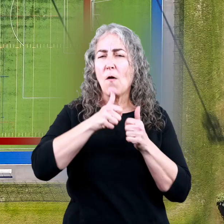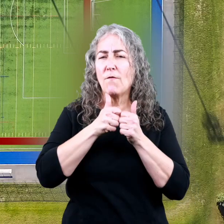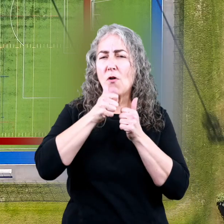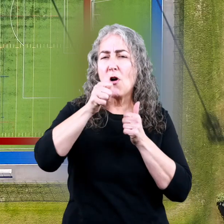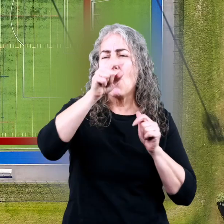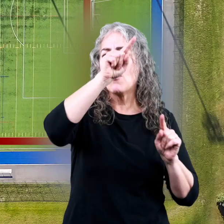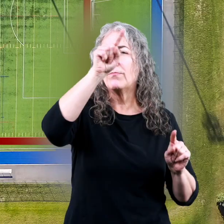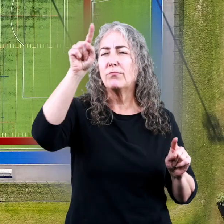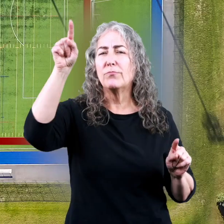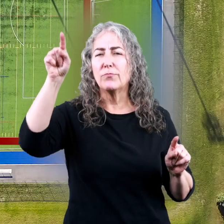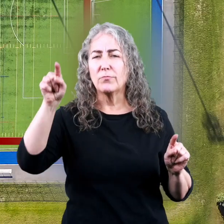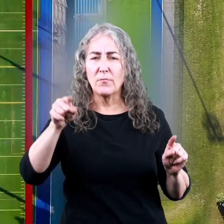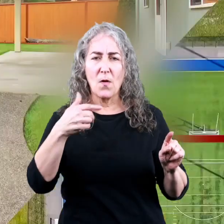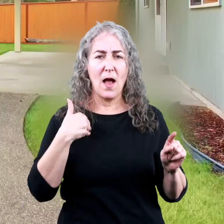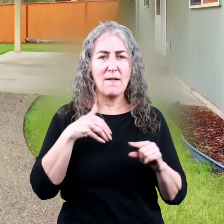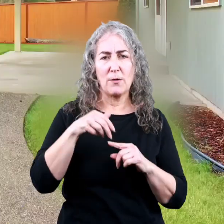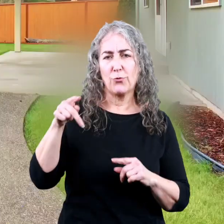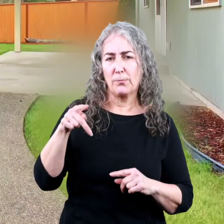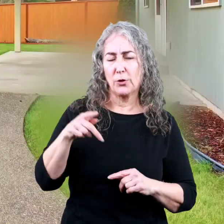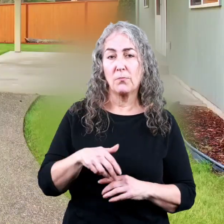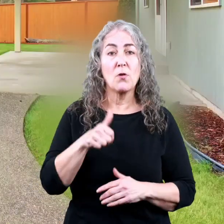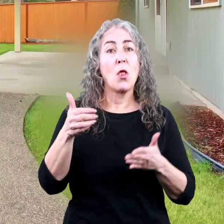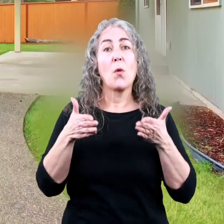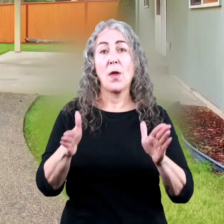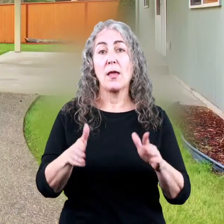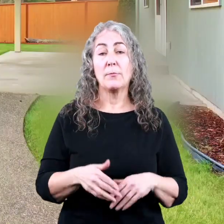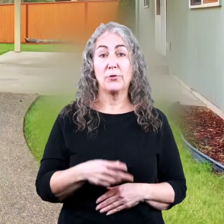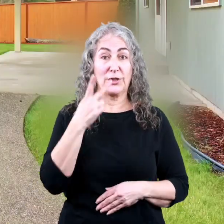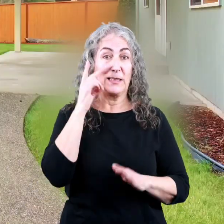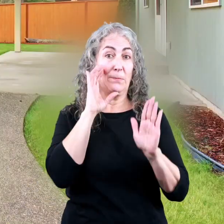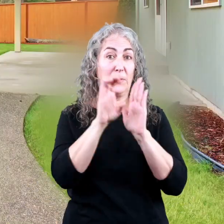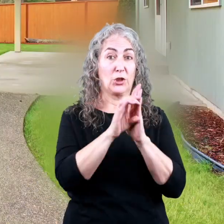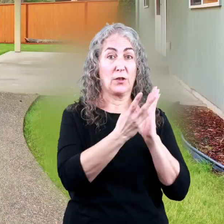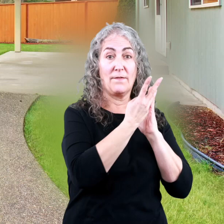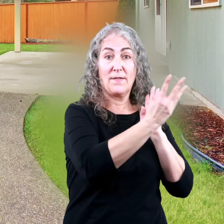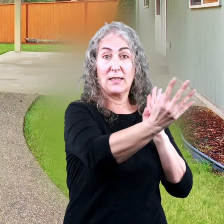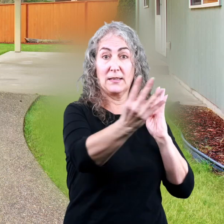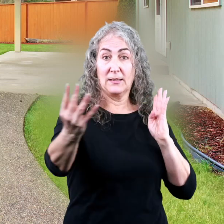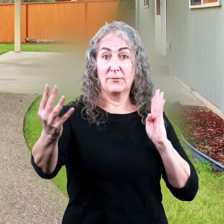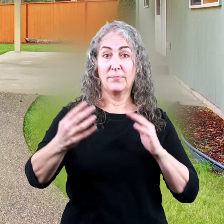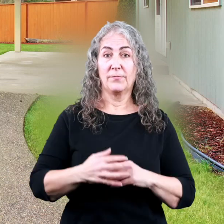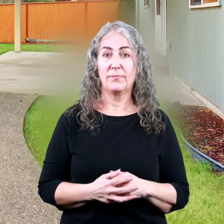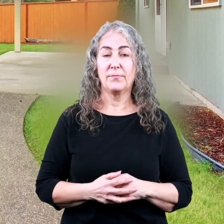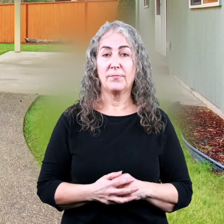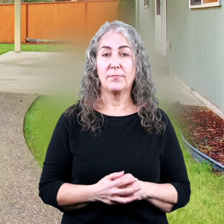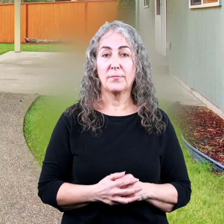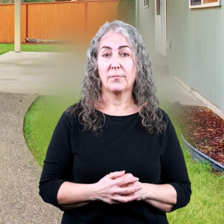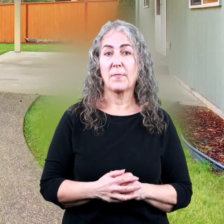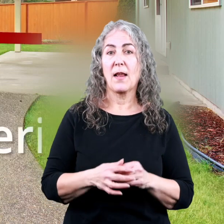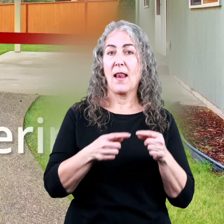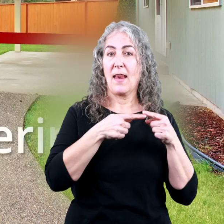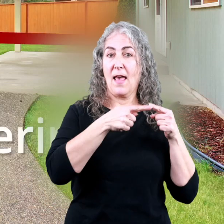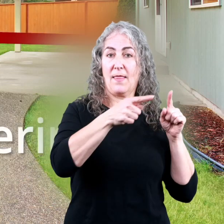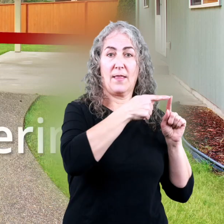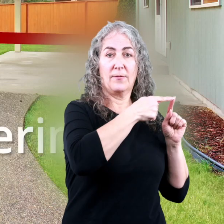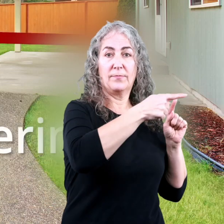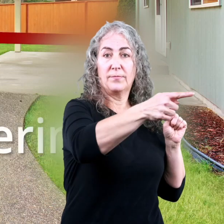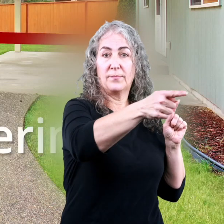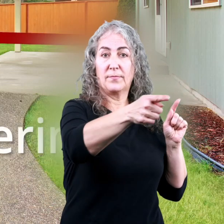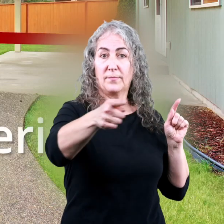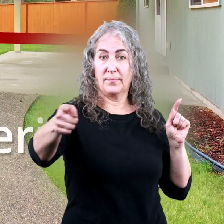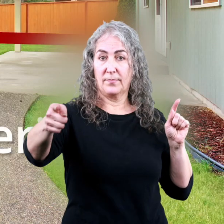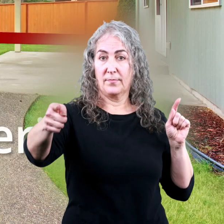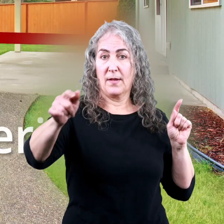and you'll have the perimeter. Another way to think about it is to picture a fence around a yard. The total length of that fence